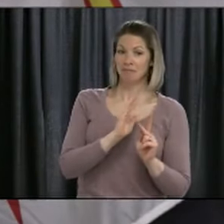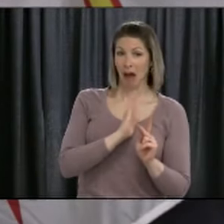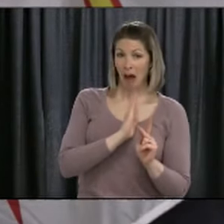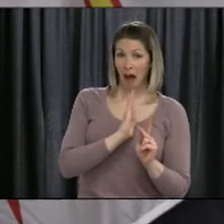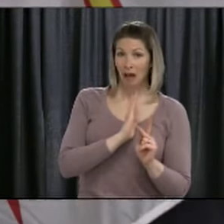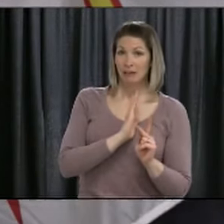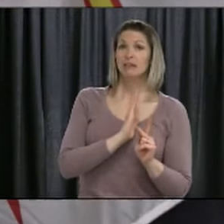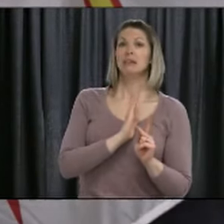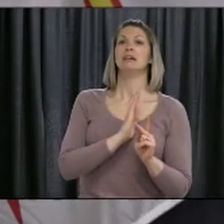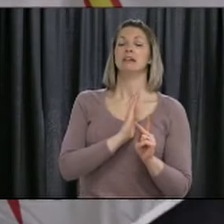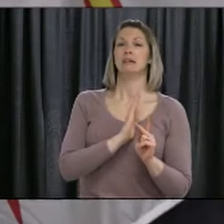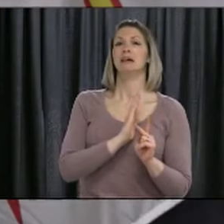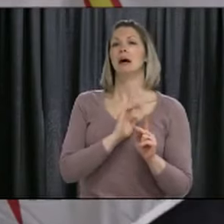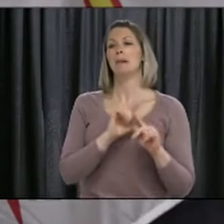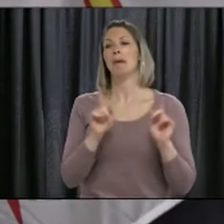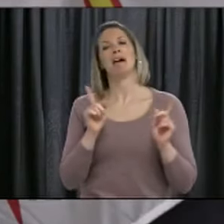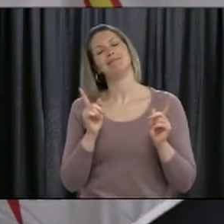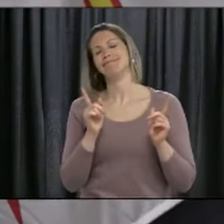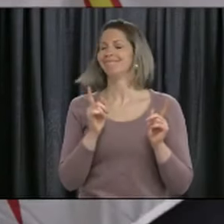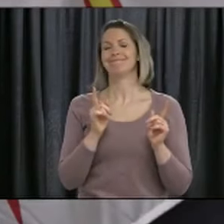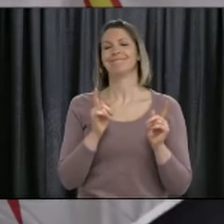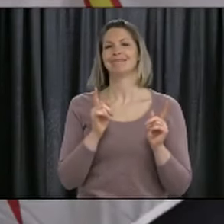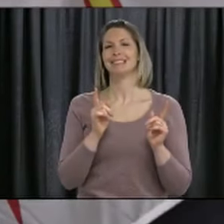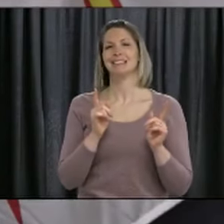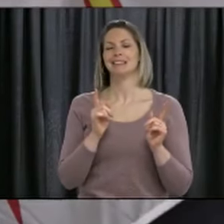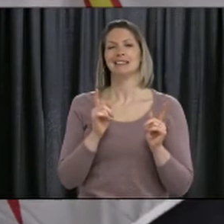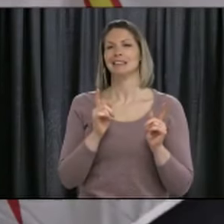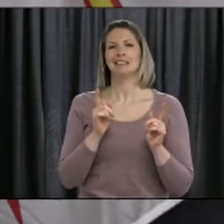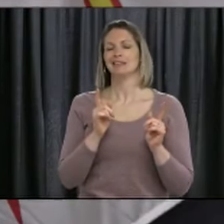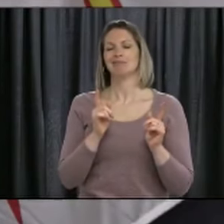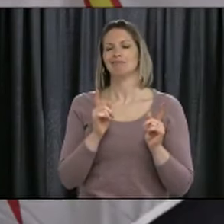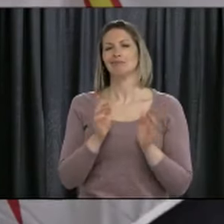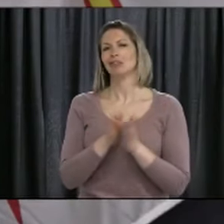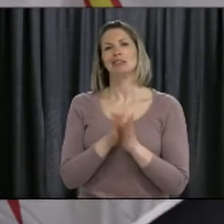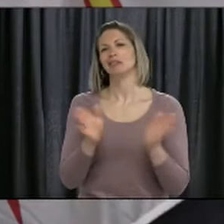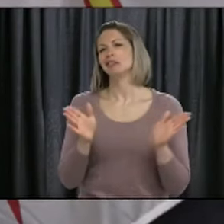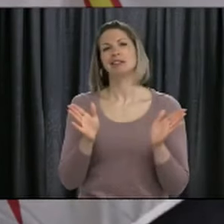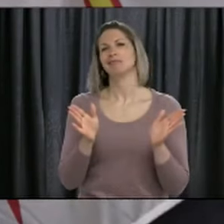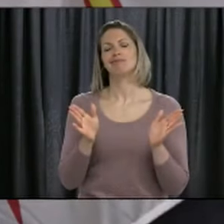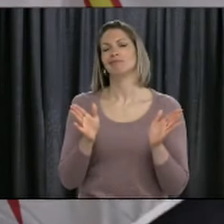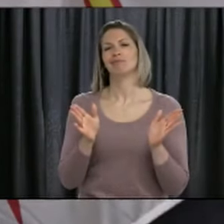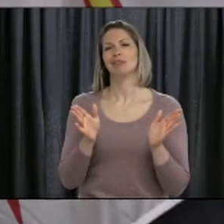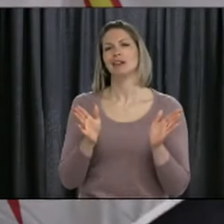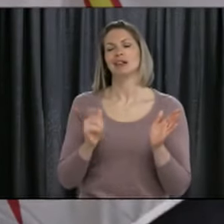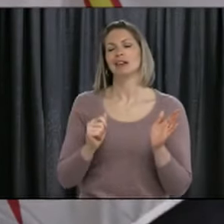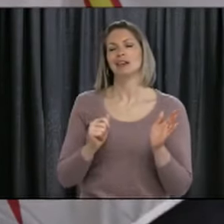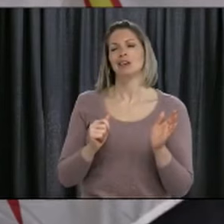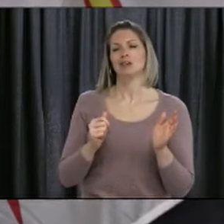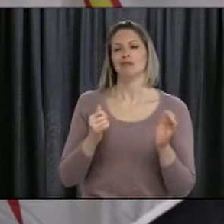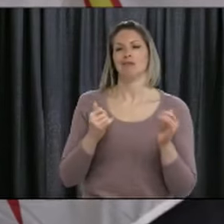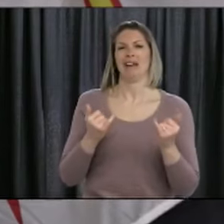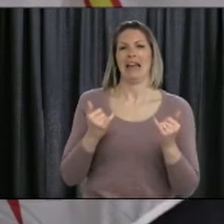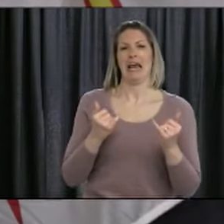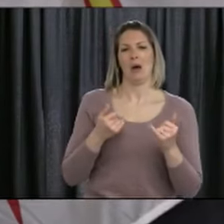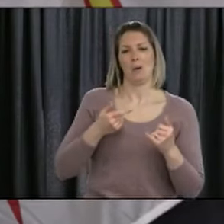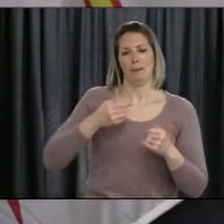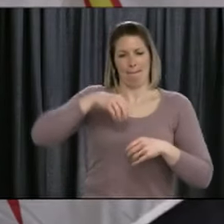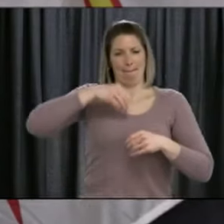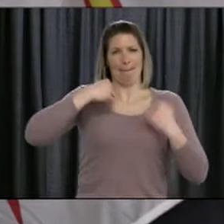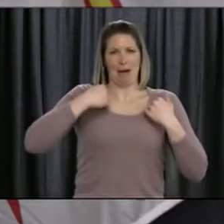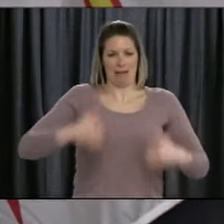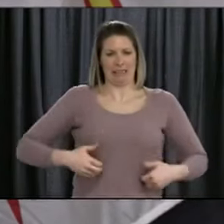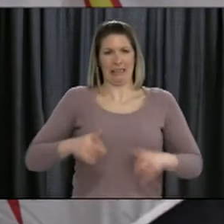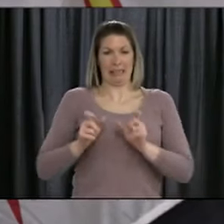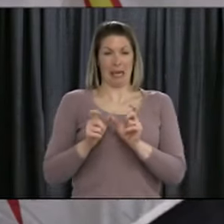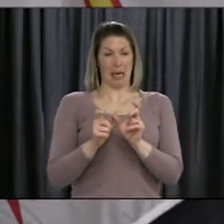the number of other people that may have been exposed that we don't know about, but, you know, the level of immunity is quite small compared